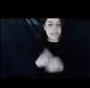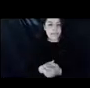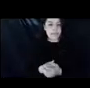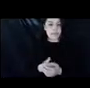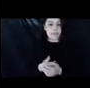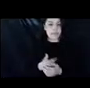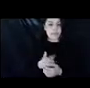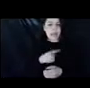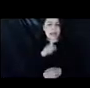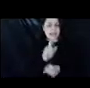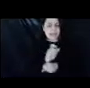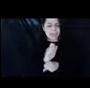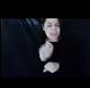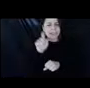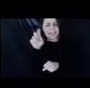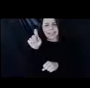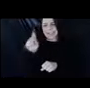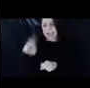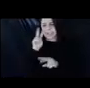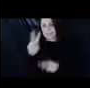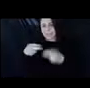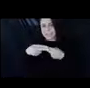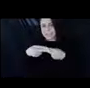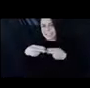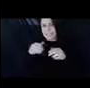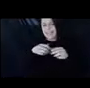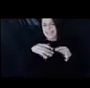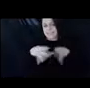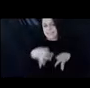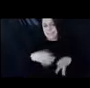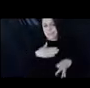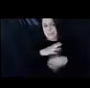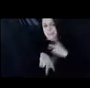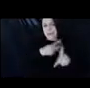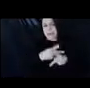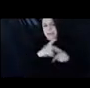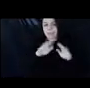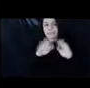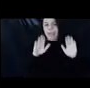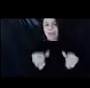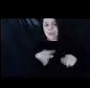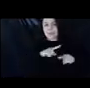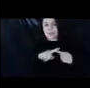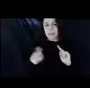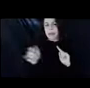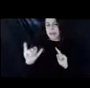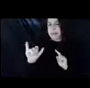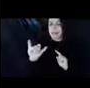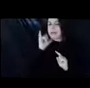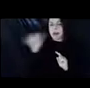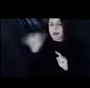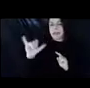I have to actually look at one of the slides to explain what type of housing I'm in. But, um, unlike Michael's, it's